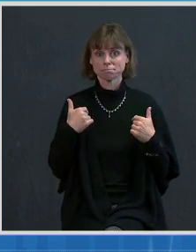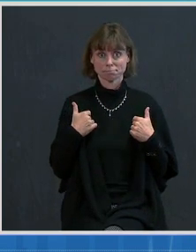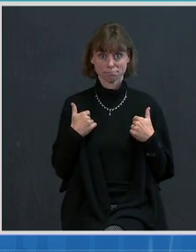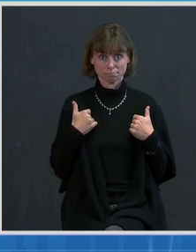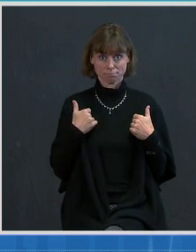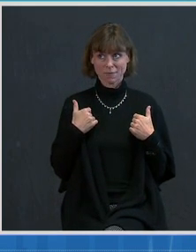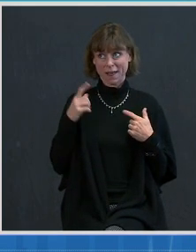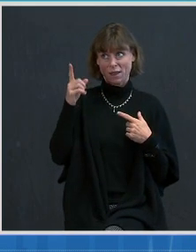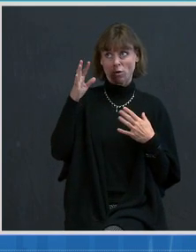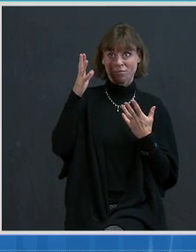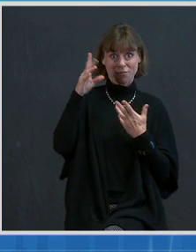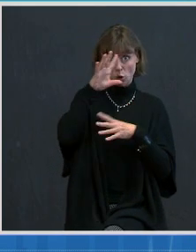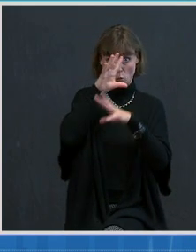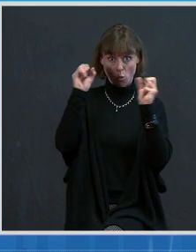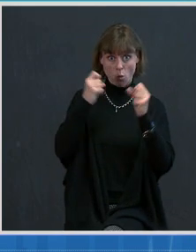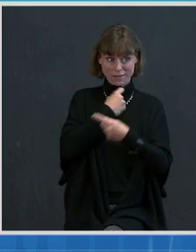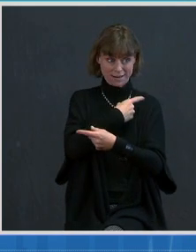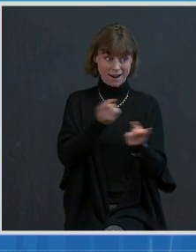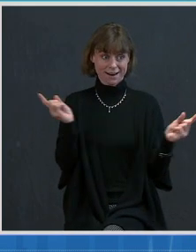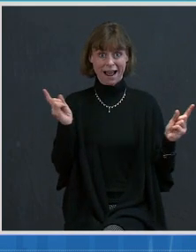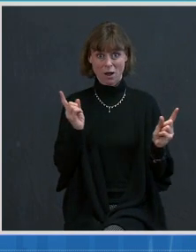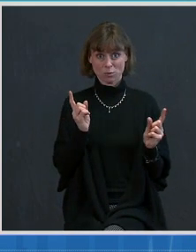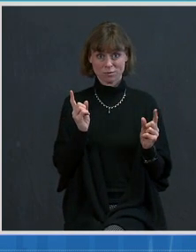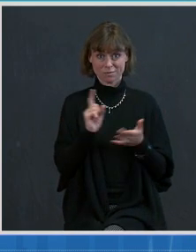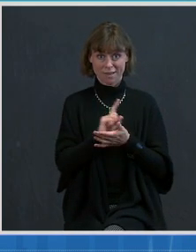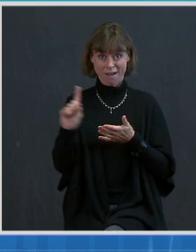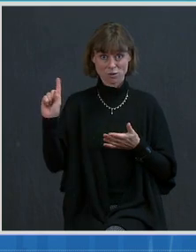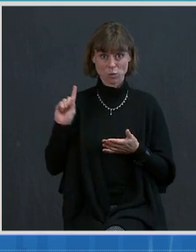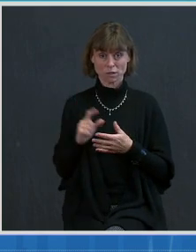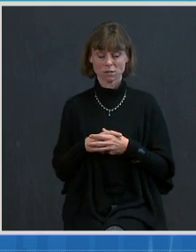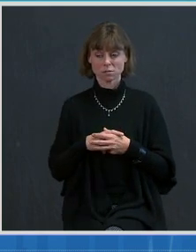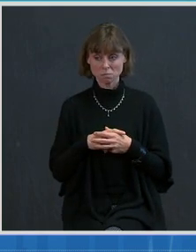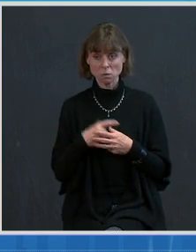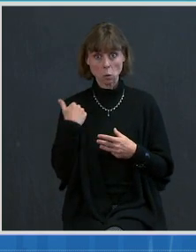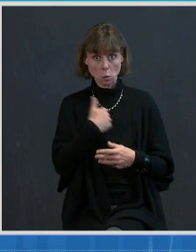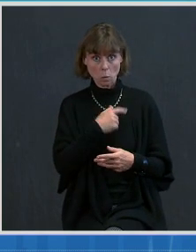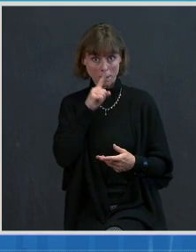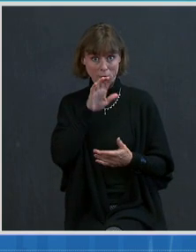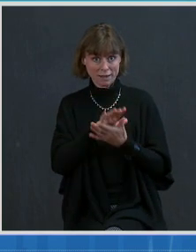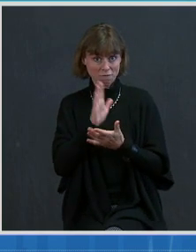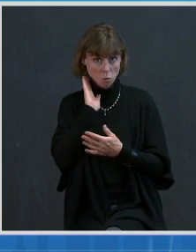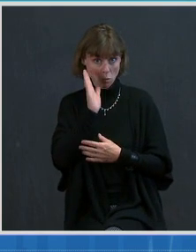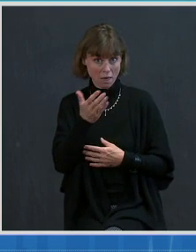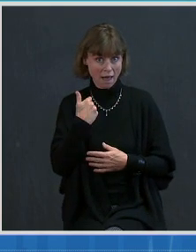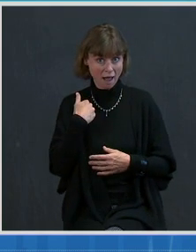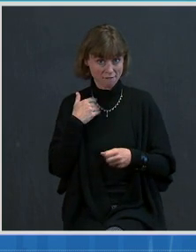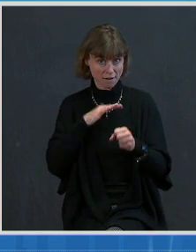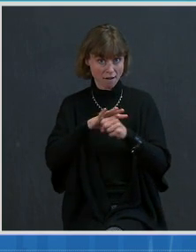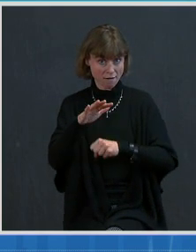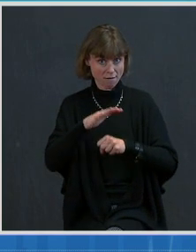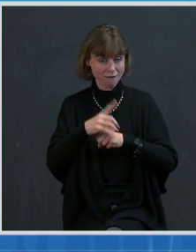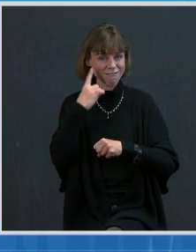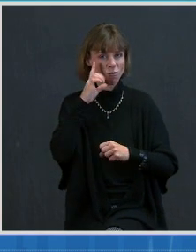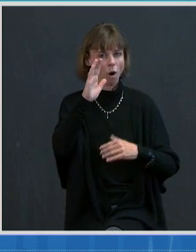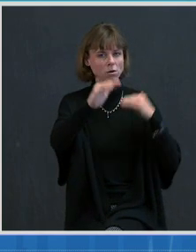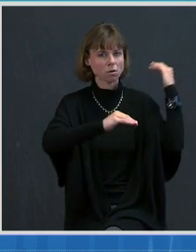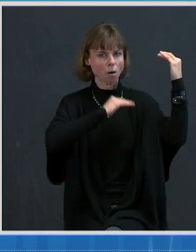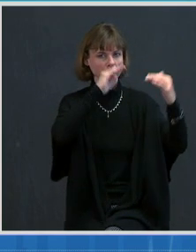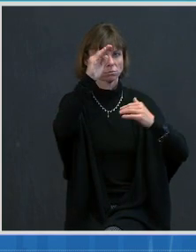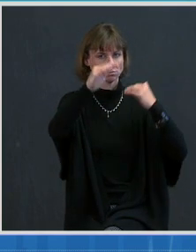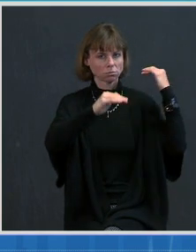articulated last week, we believe that we will have enough for the adult population